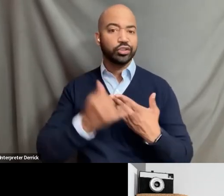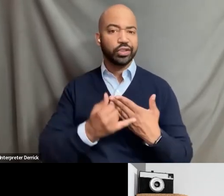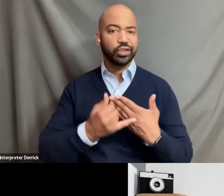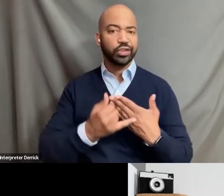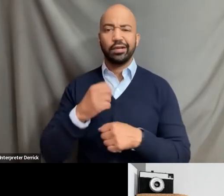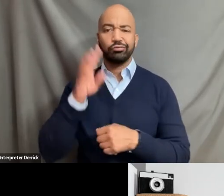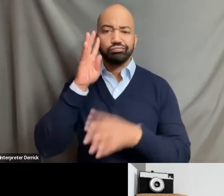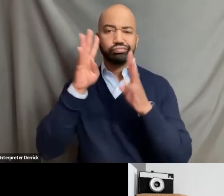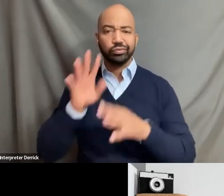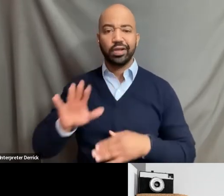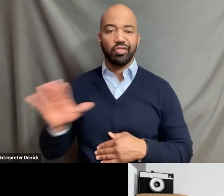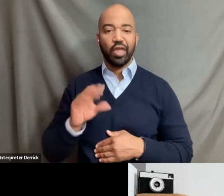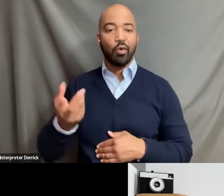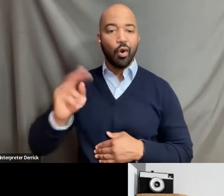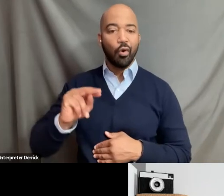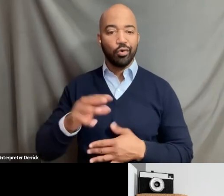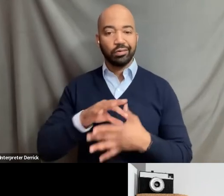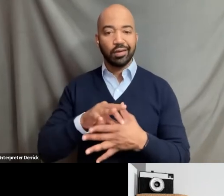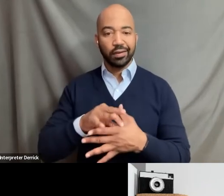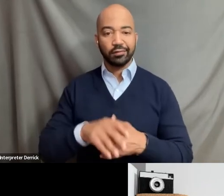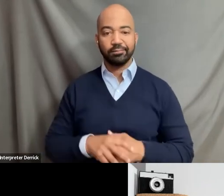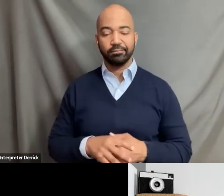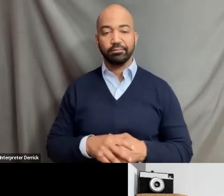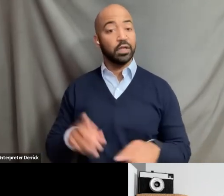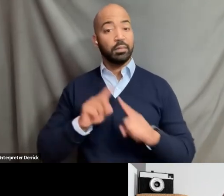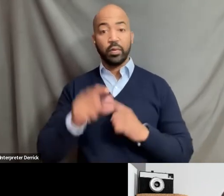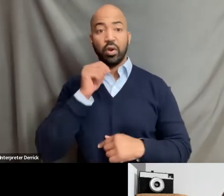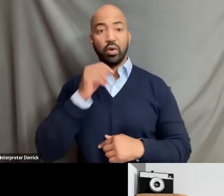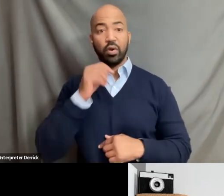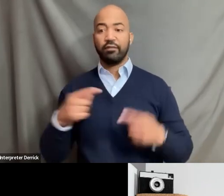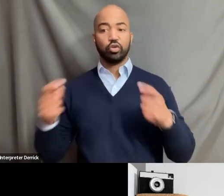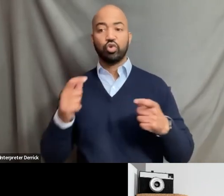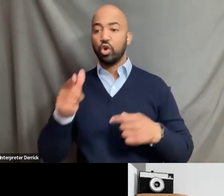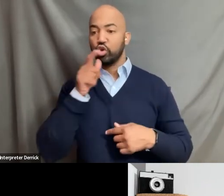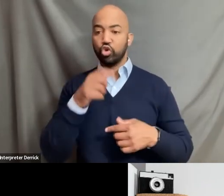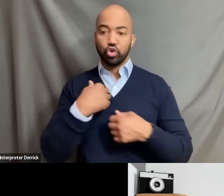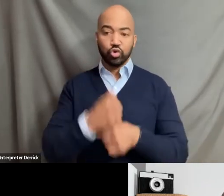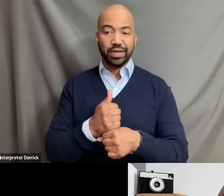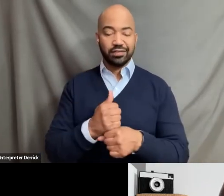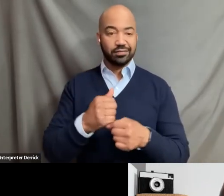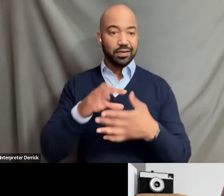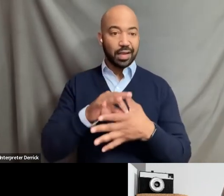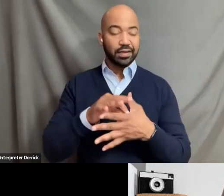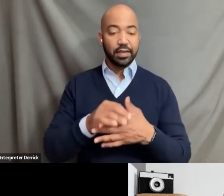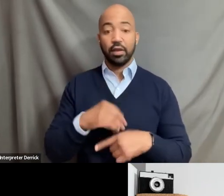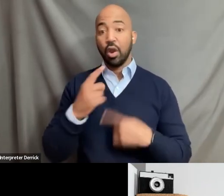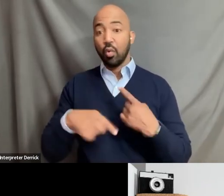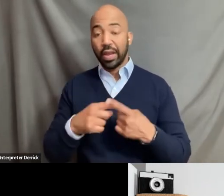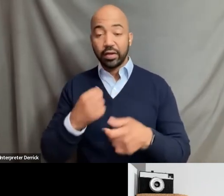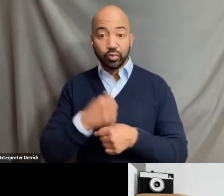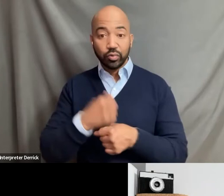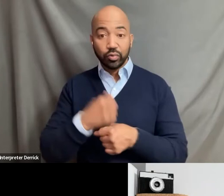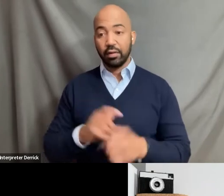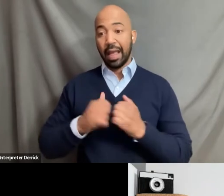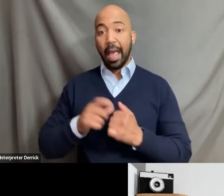create their own content. So the fact that we don't have the control of who creates content and when and how could